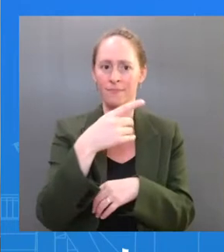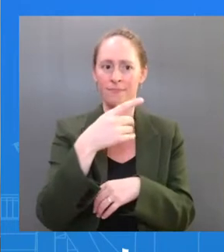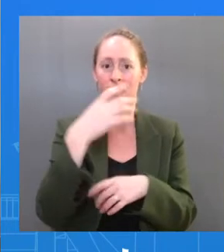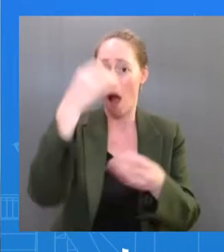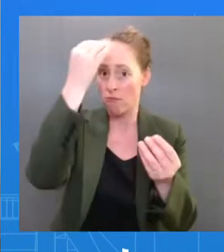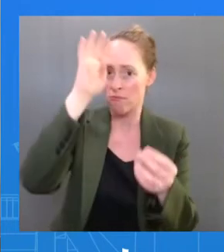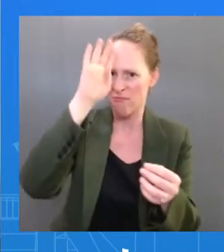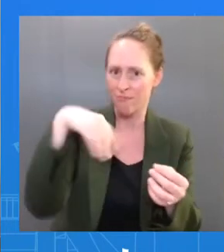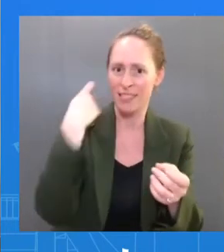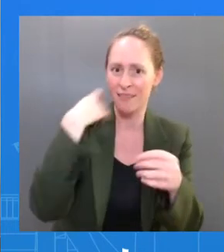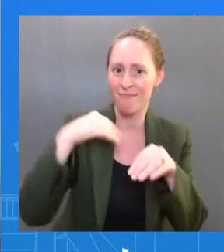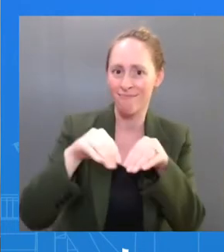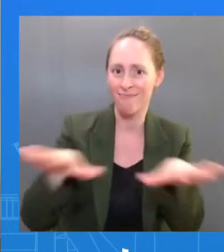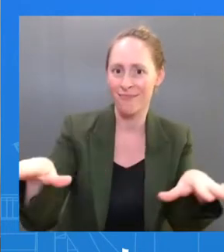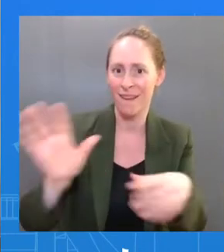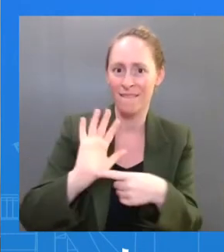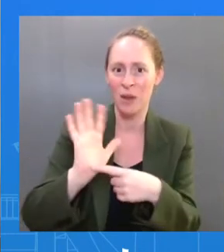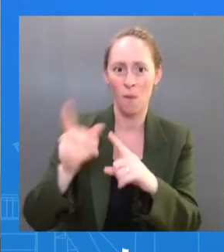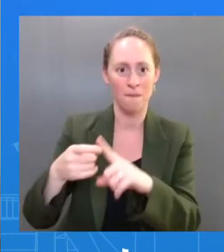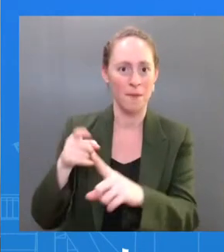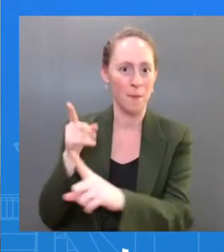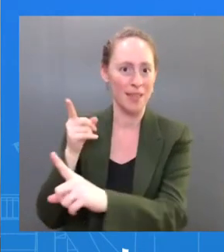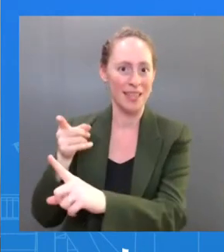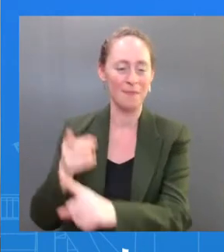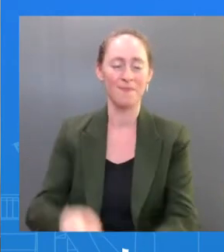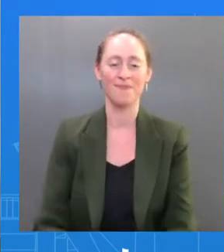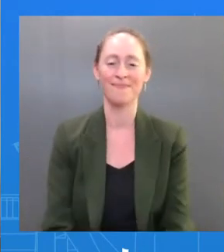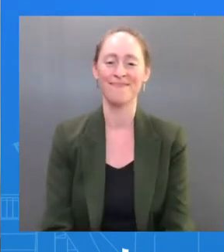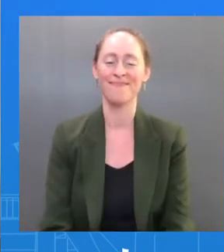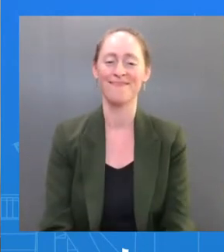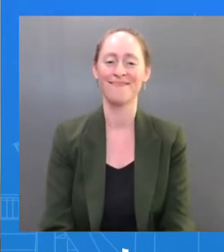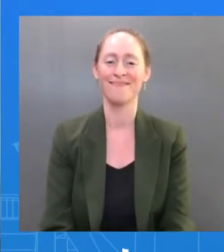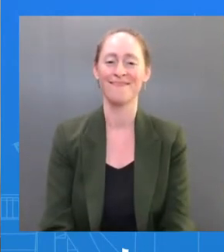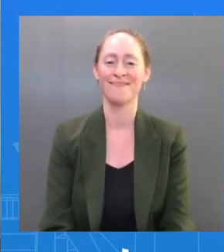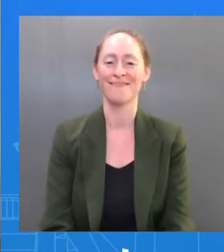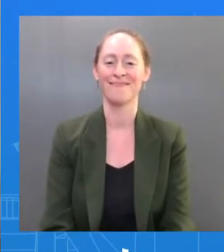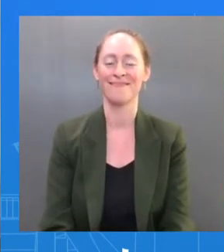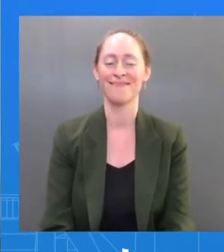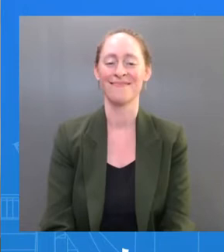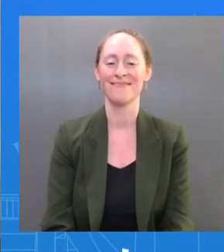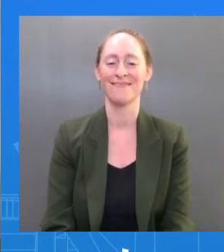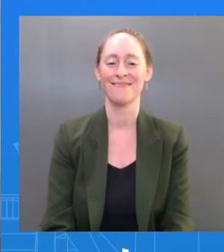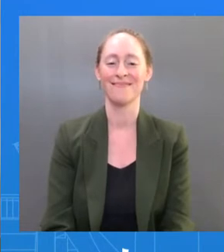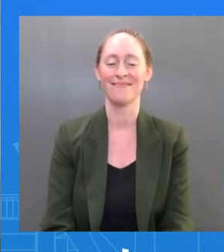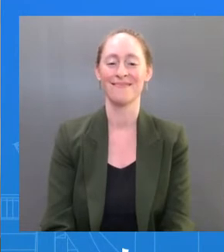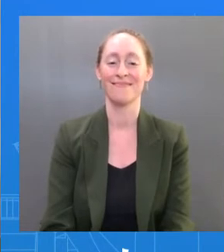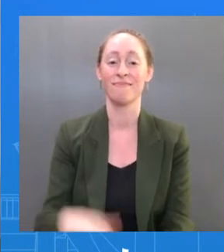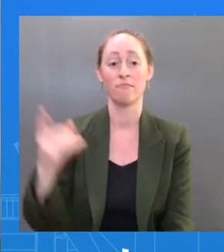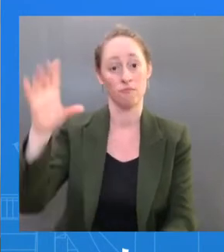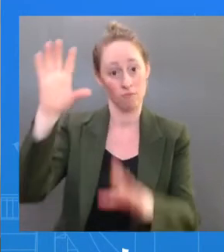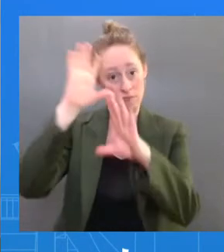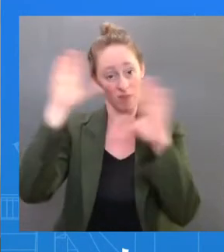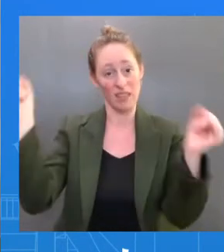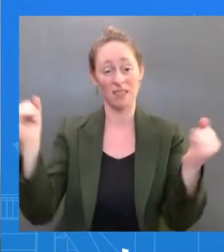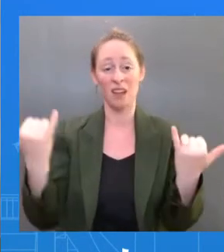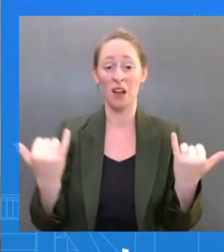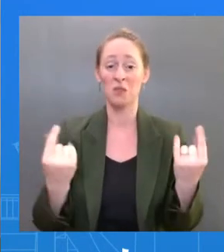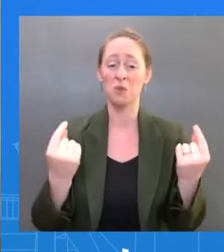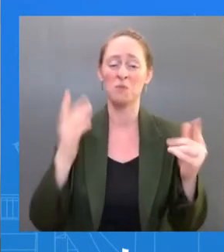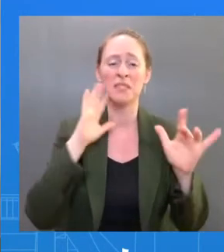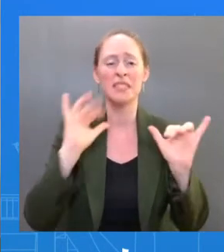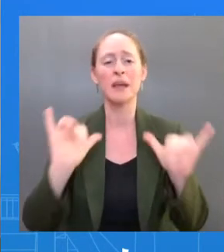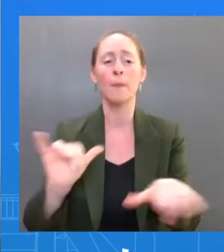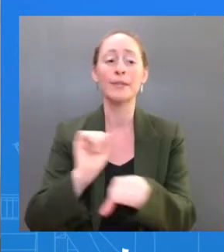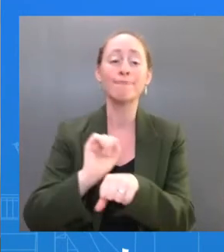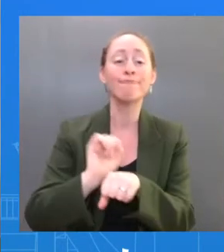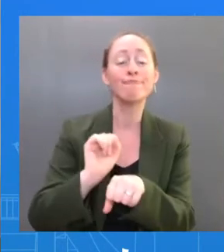The President will continue to work from the residents. Today, as you all know, as I just mentioned, and as we sent out earlier, Dr. Ashish